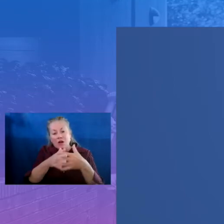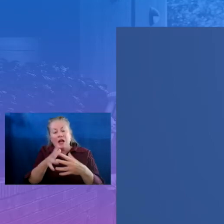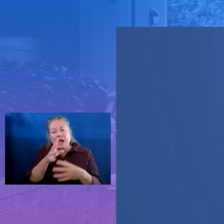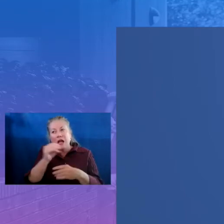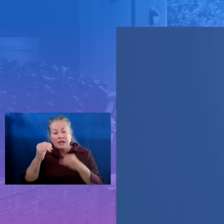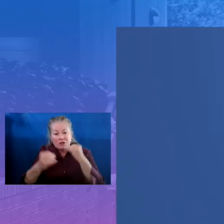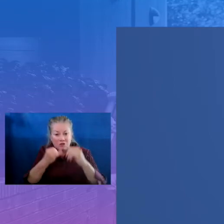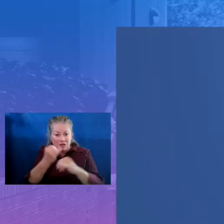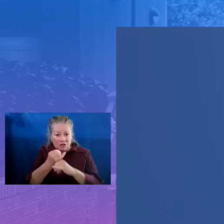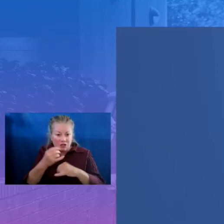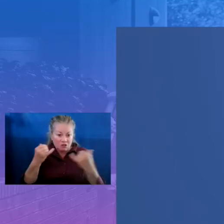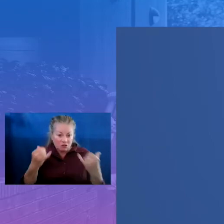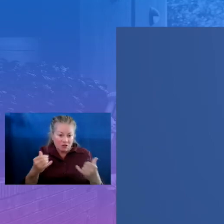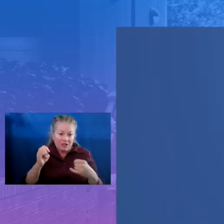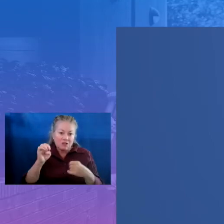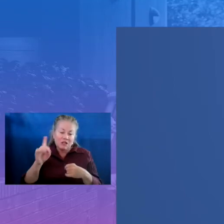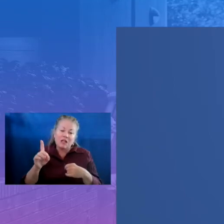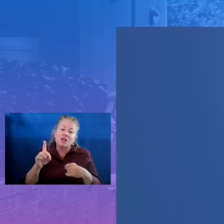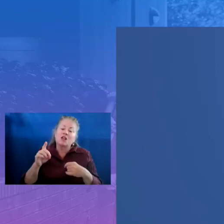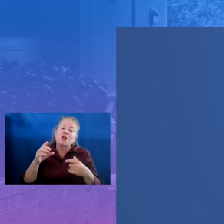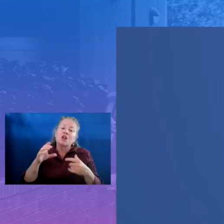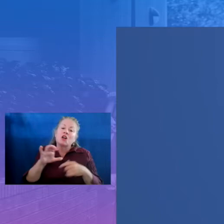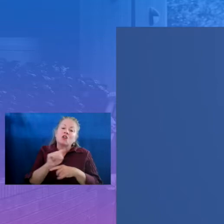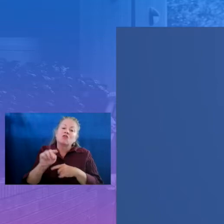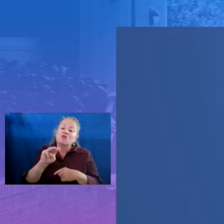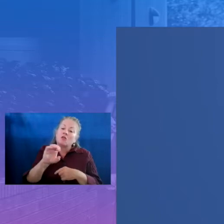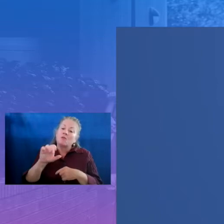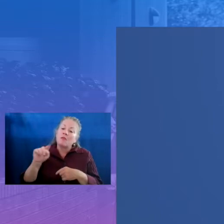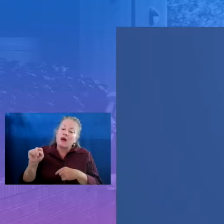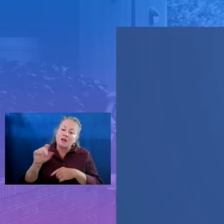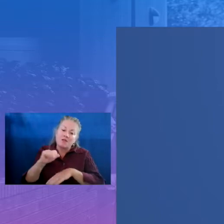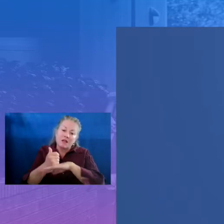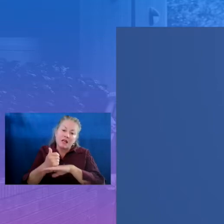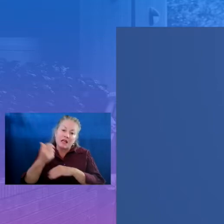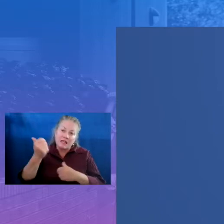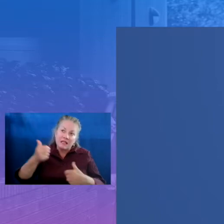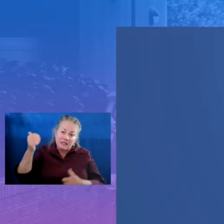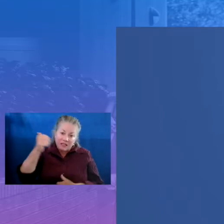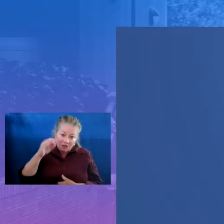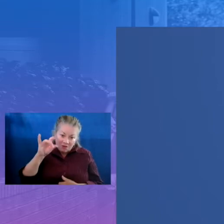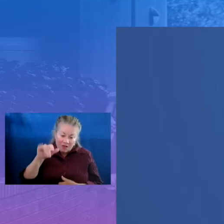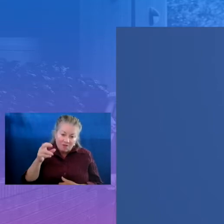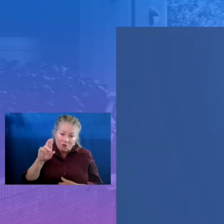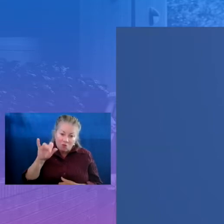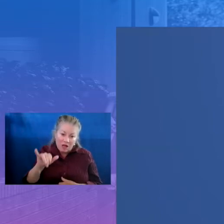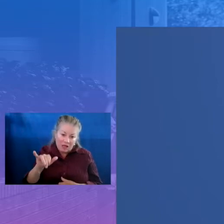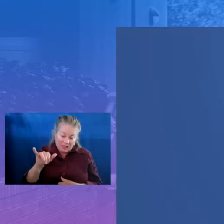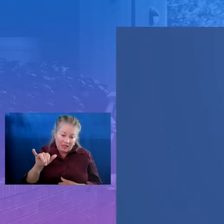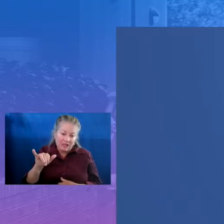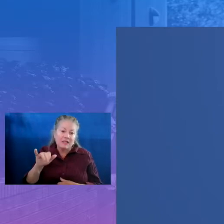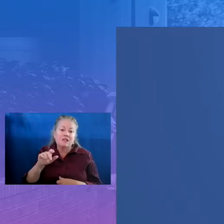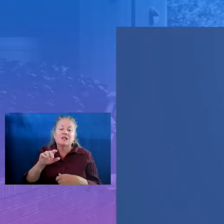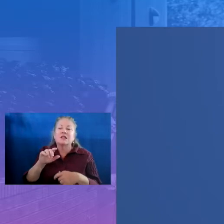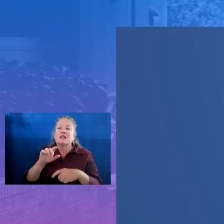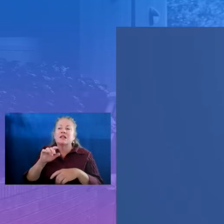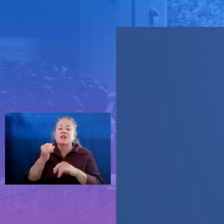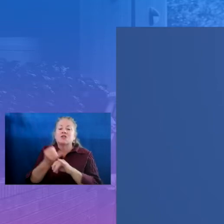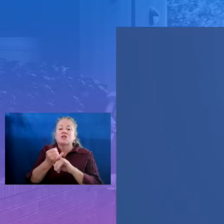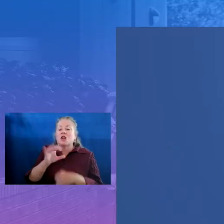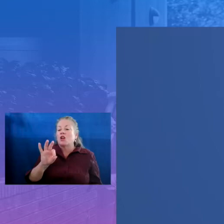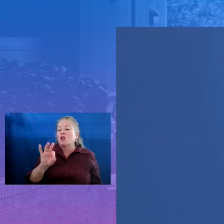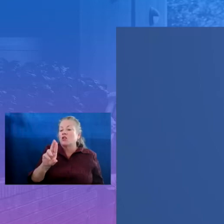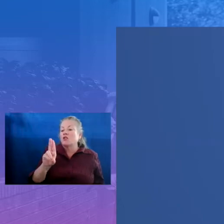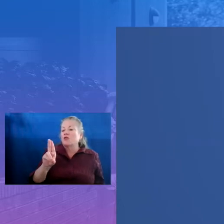to the Mott Foundation and a Senior Fellow for the Riley Institute at Furman University. He is also the Vice Chair of the Afterschool Alliance